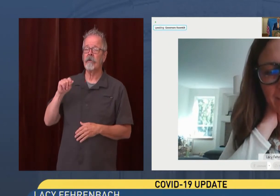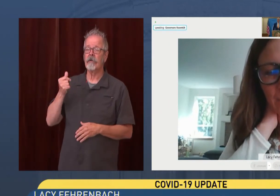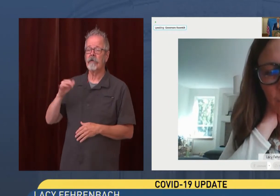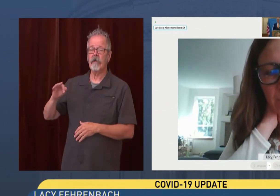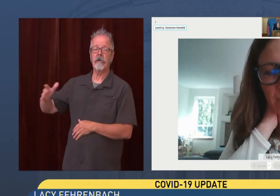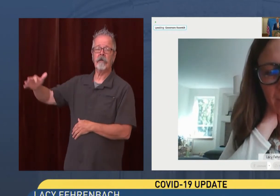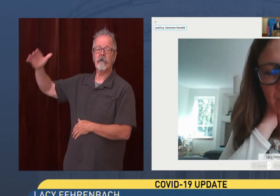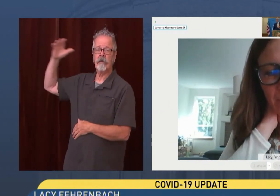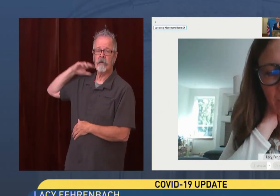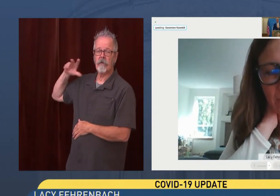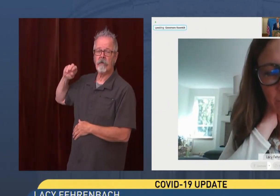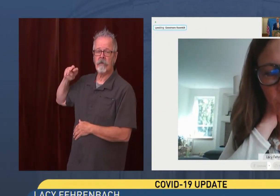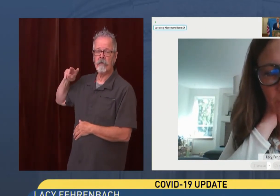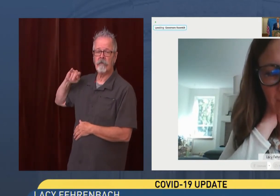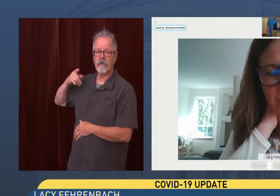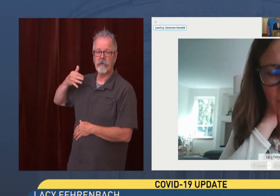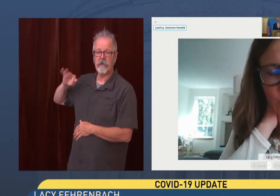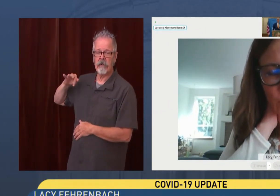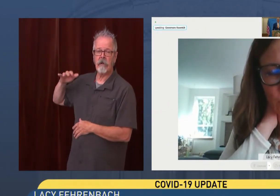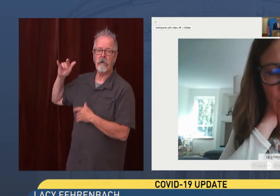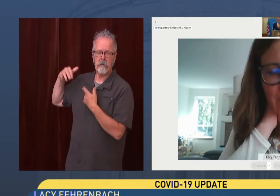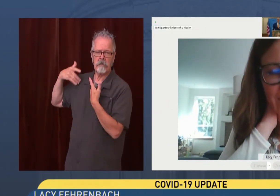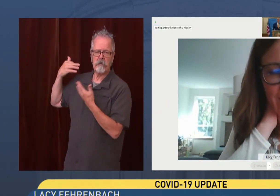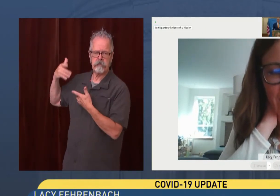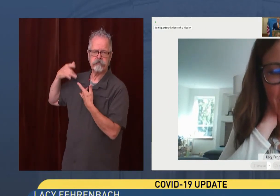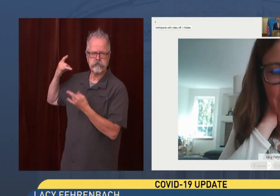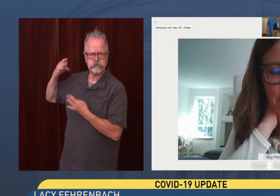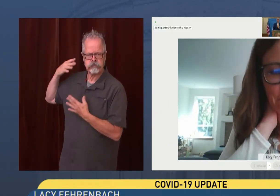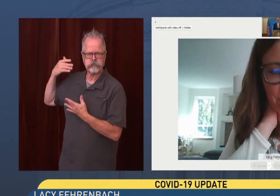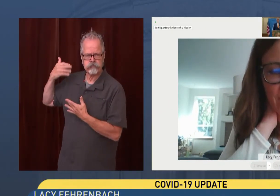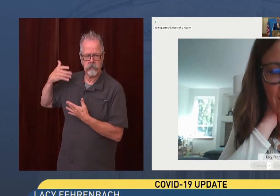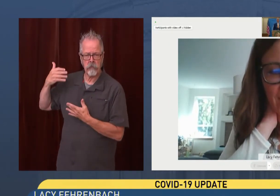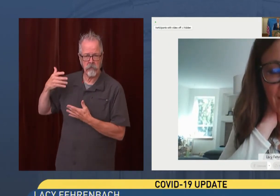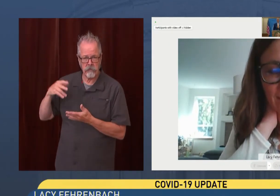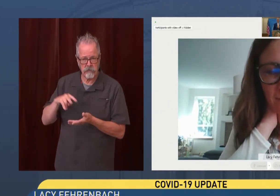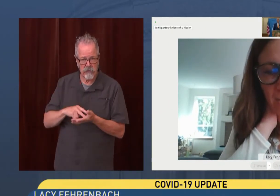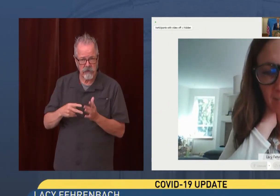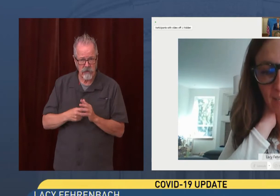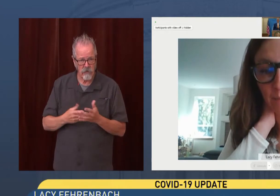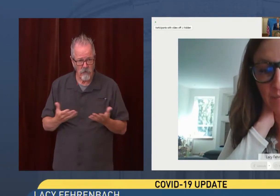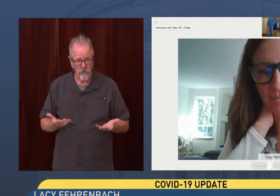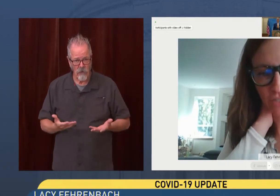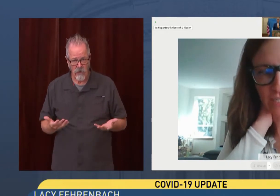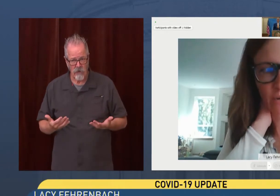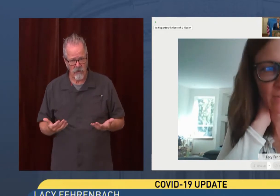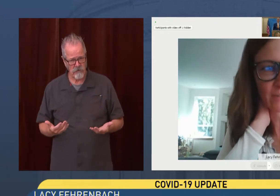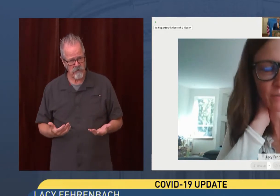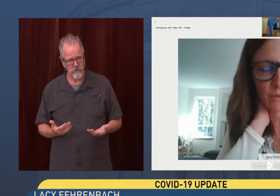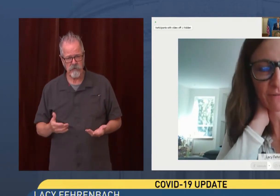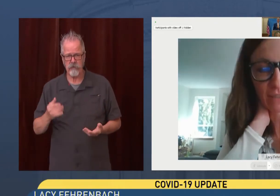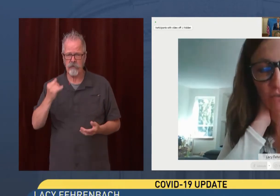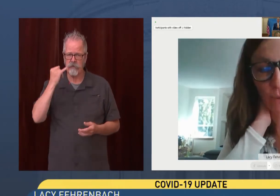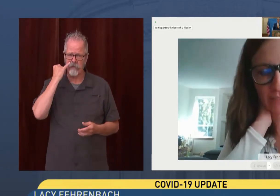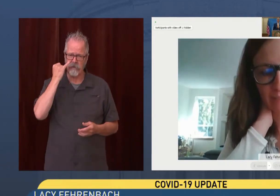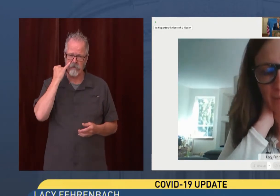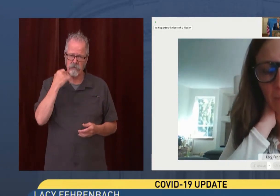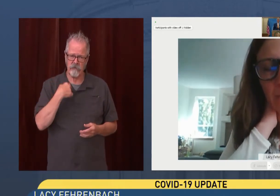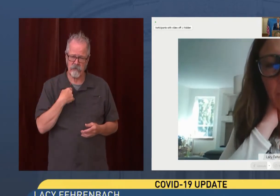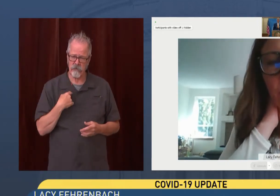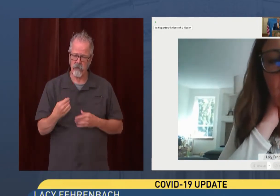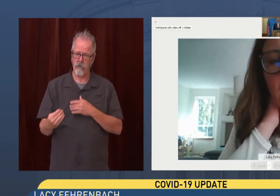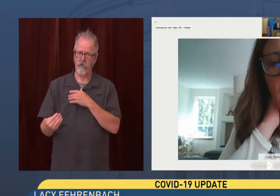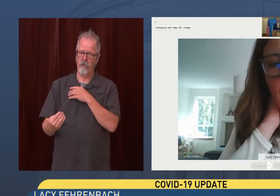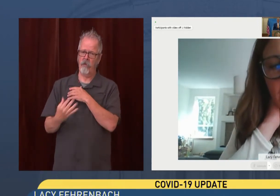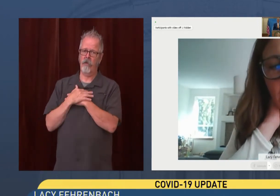That means, you know, each person who gets infected potentially goes on to infect